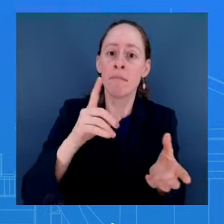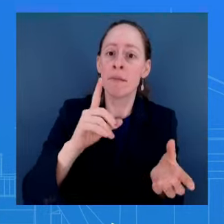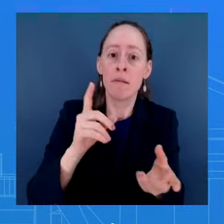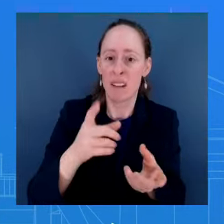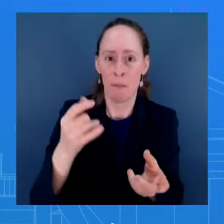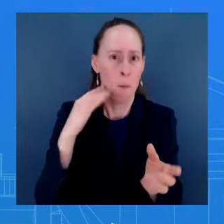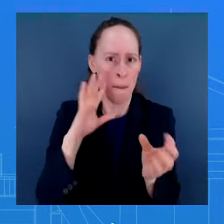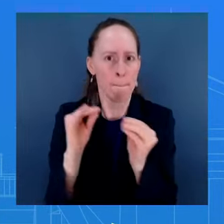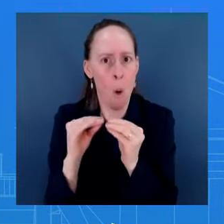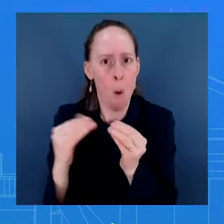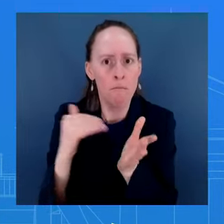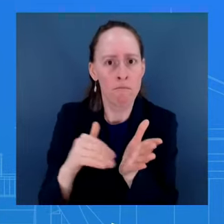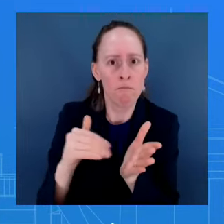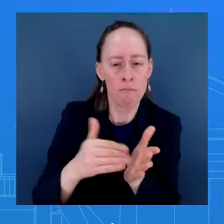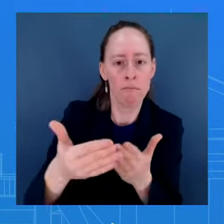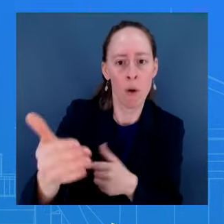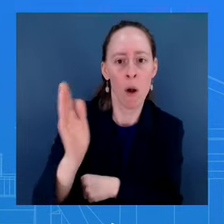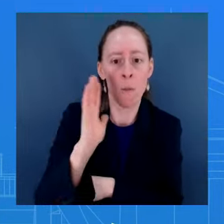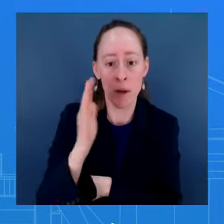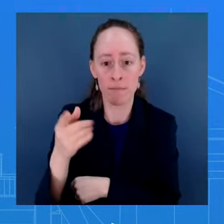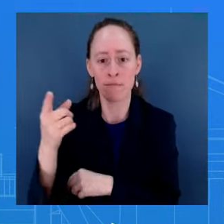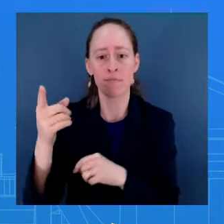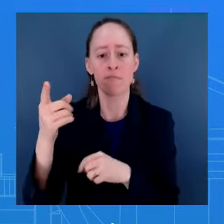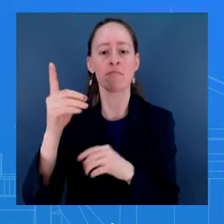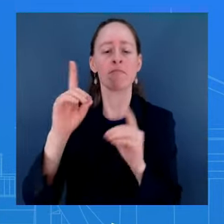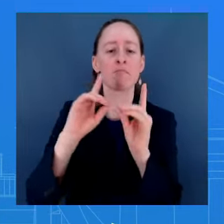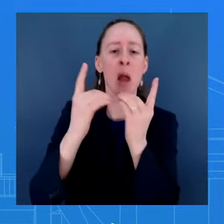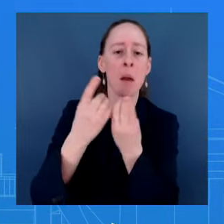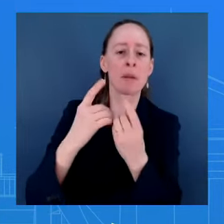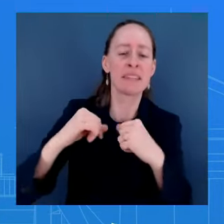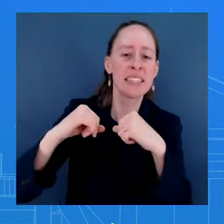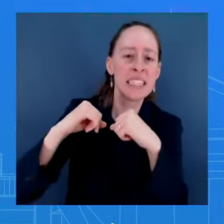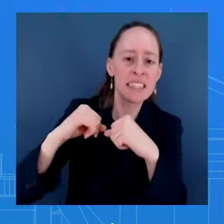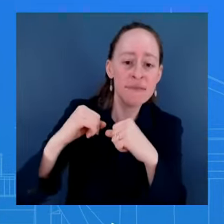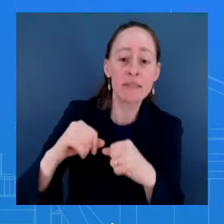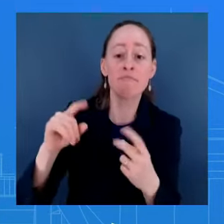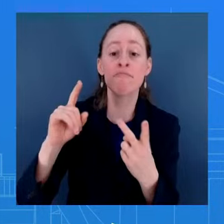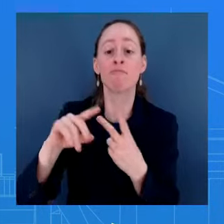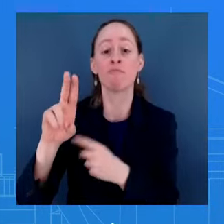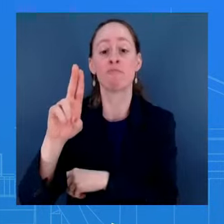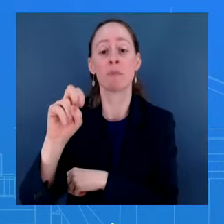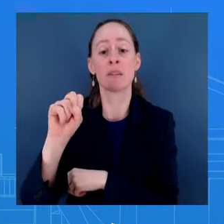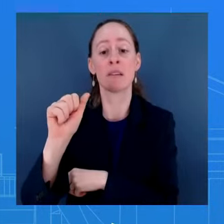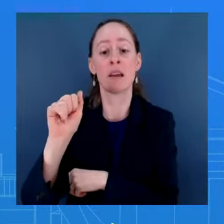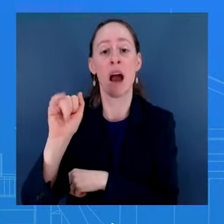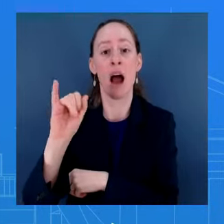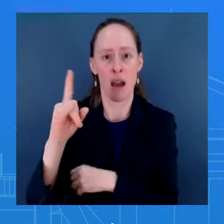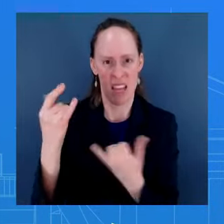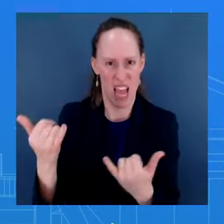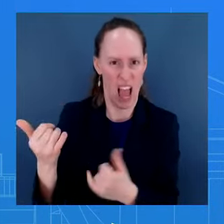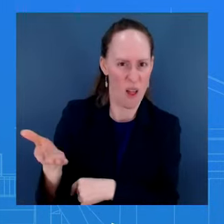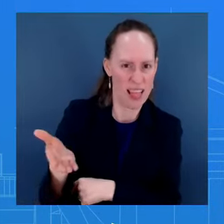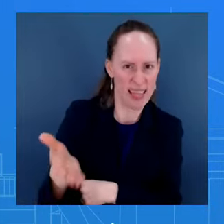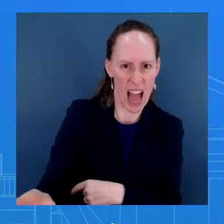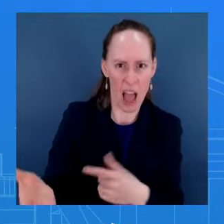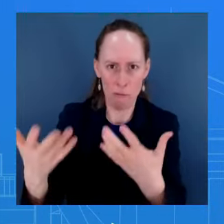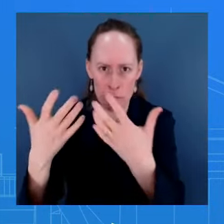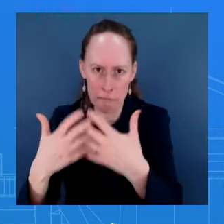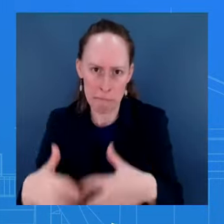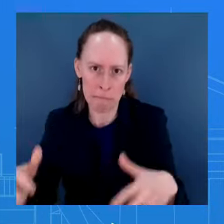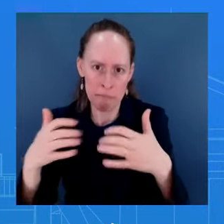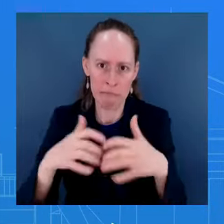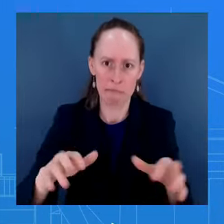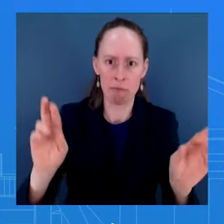USAID is in the region providing humanitarian aid. We're working with our regional partners to get more humanitarian aid